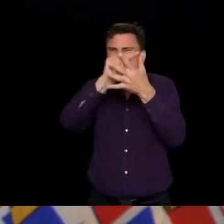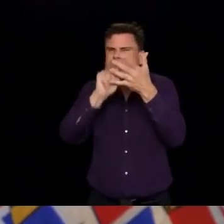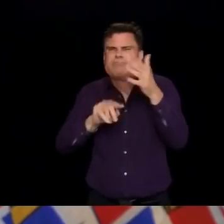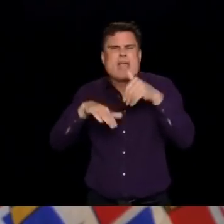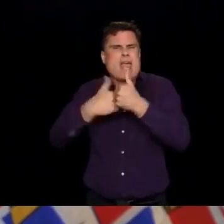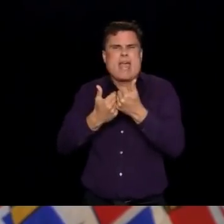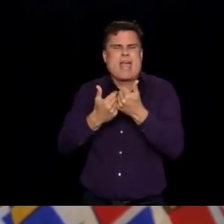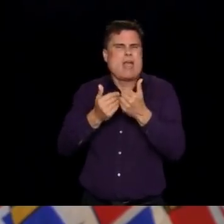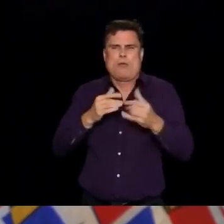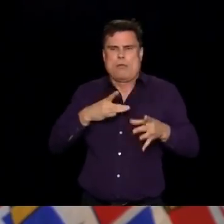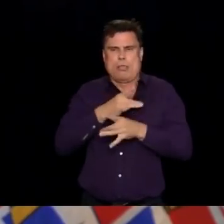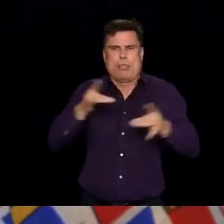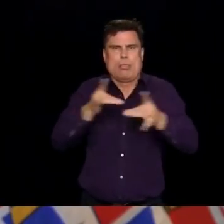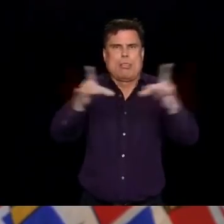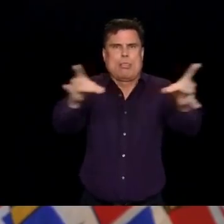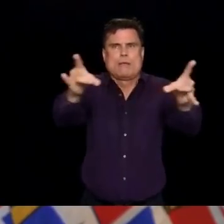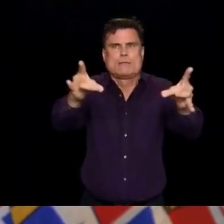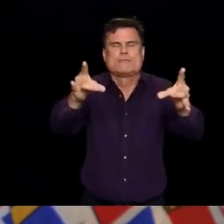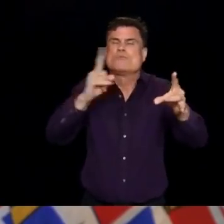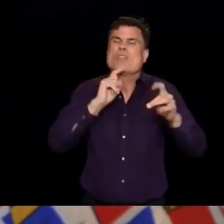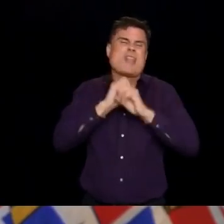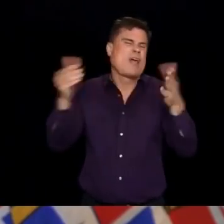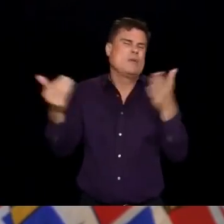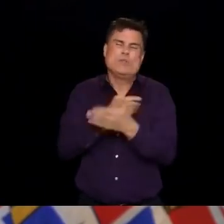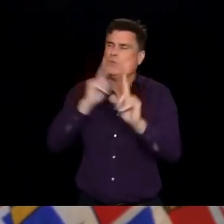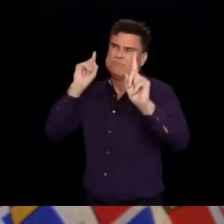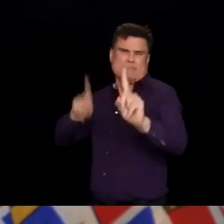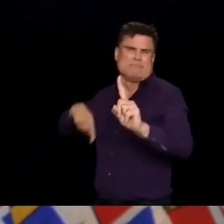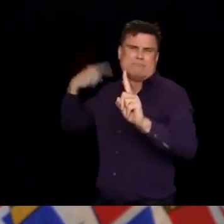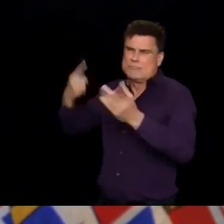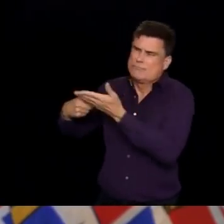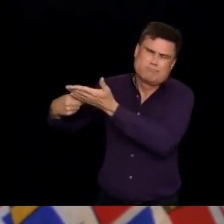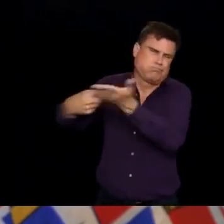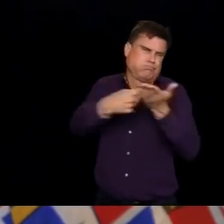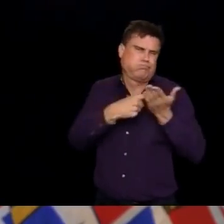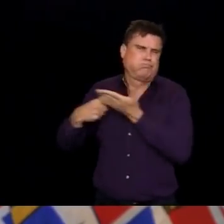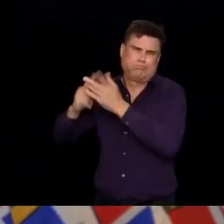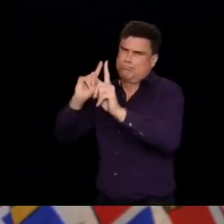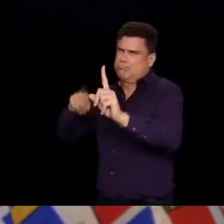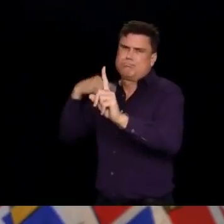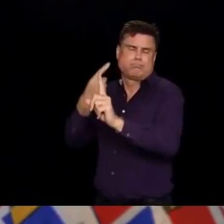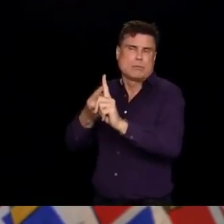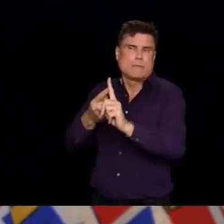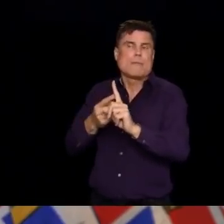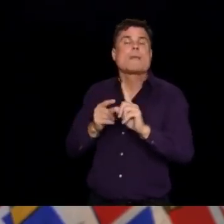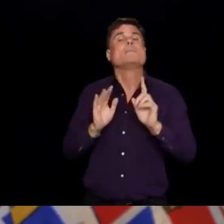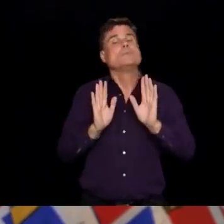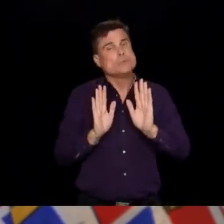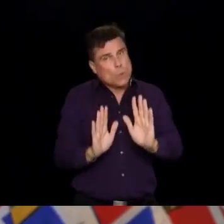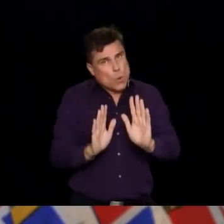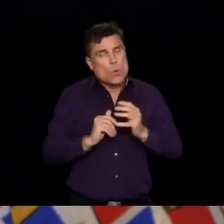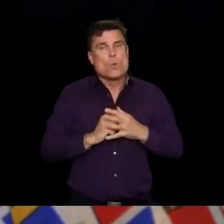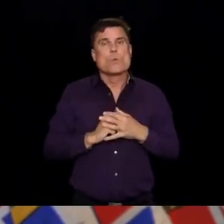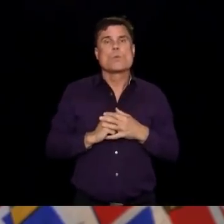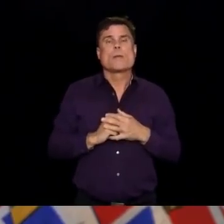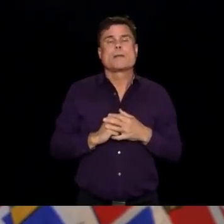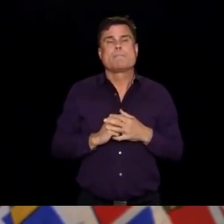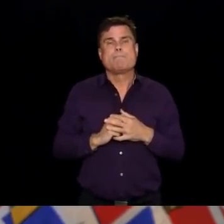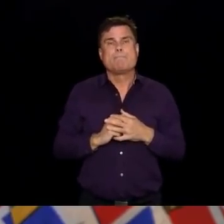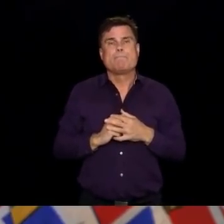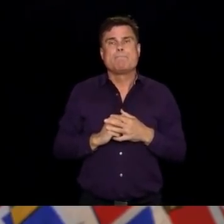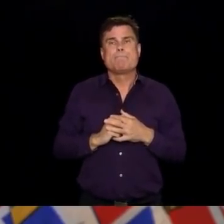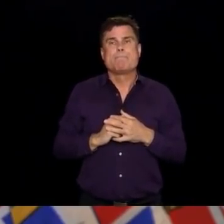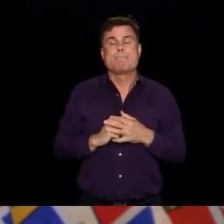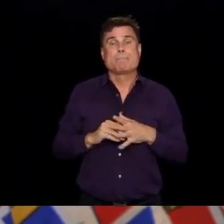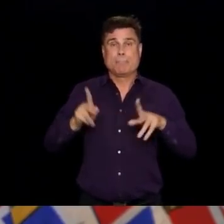somebody coughs or sneezes or talks. And it is the smaller ones that can be breathed deep into the lungs,